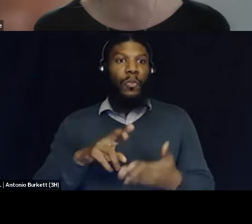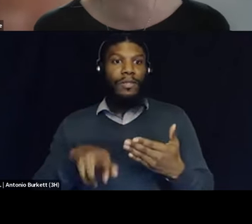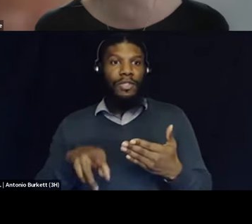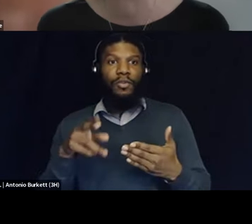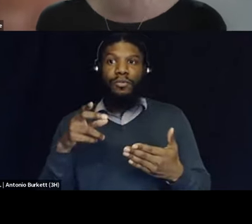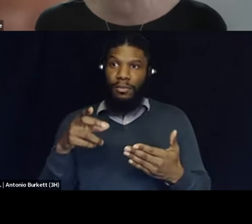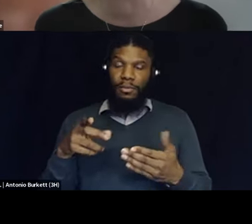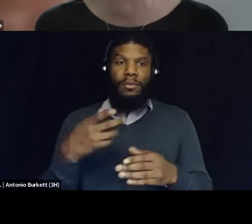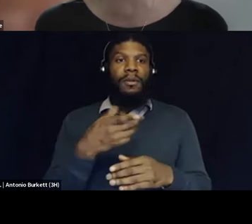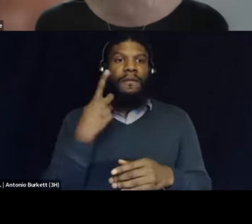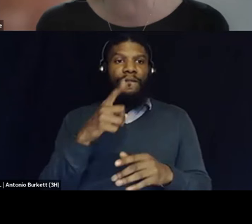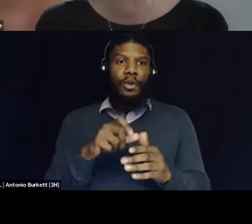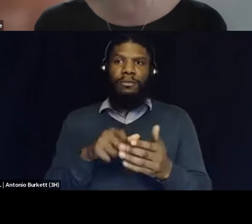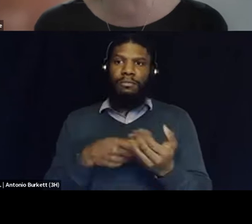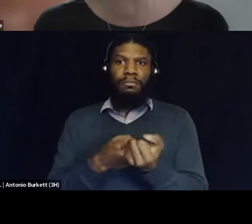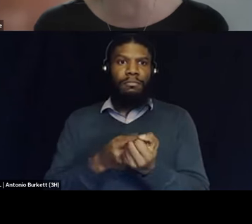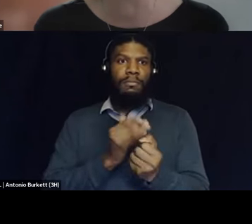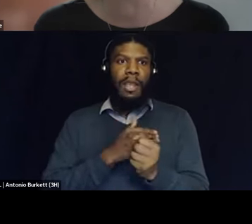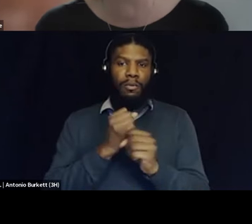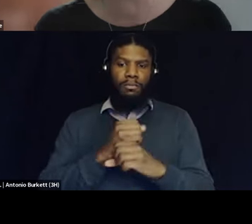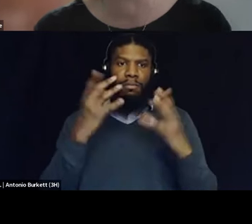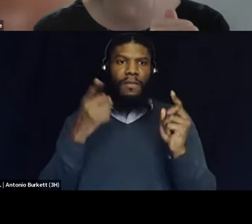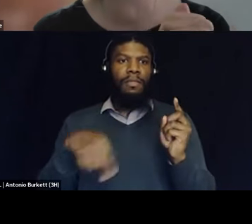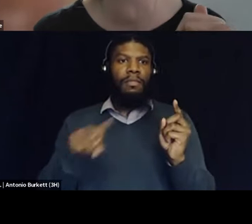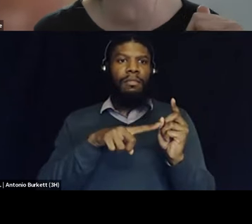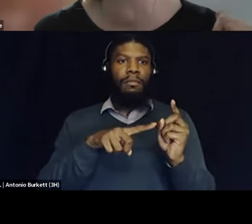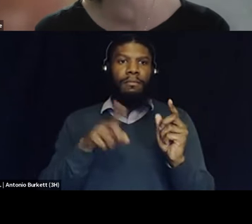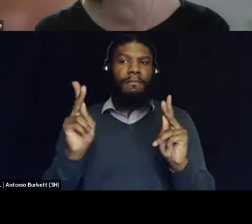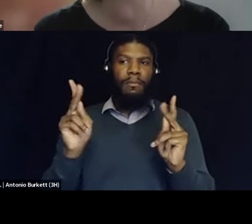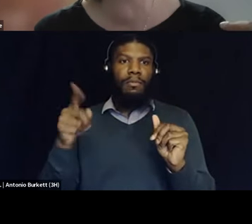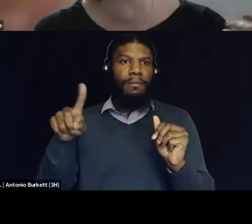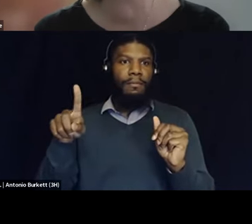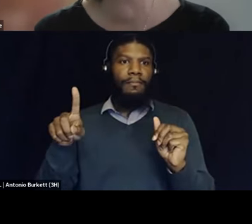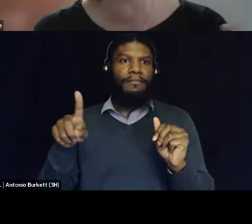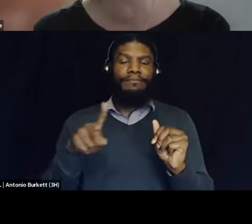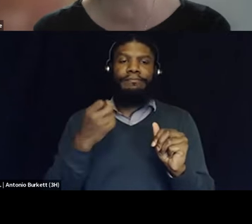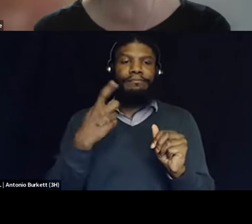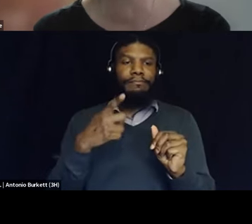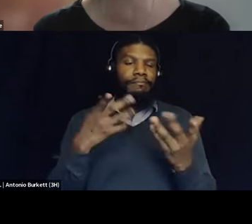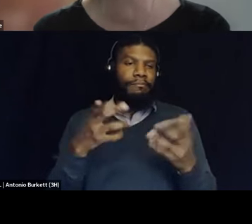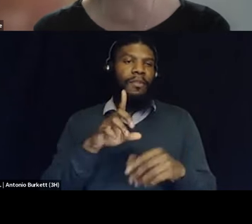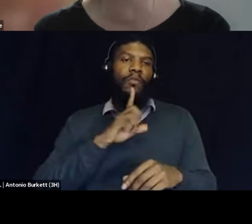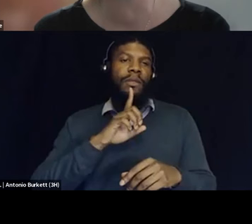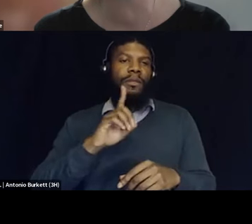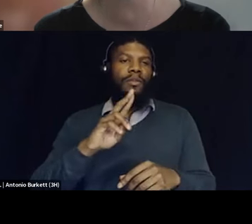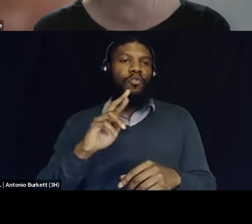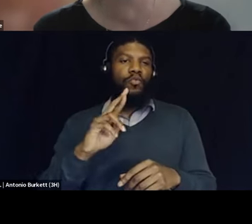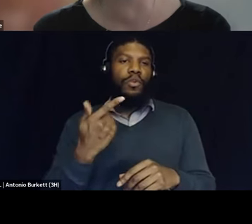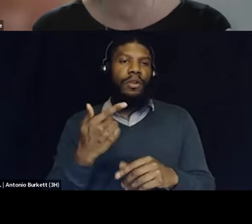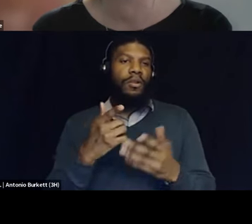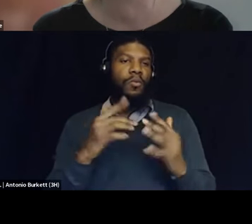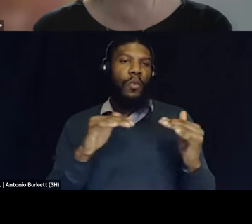reinforce that but it was already predetermined like the drug war is a proxy in the first place right and so as we're being transparent and honest about